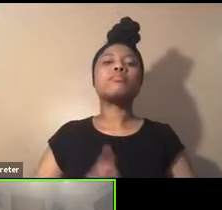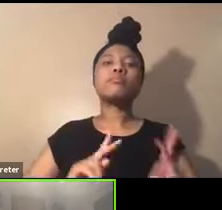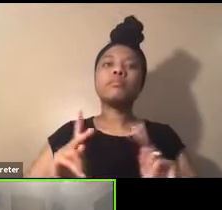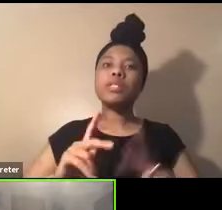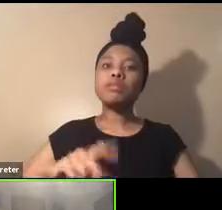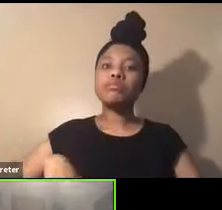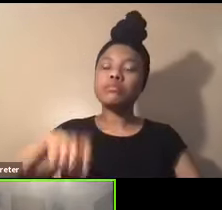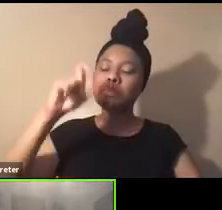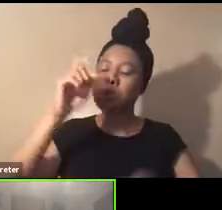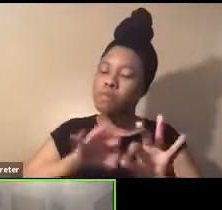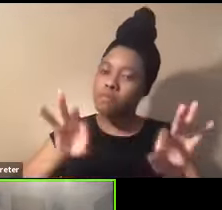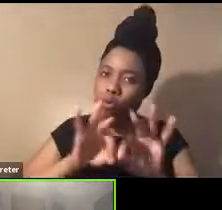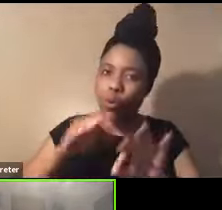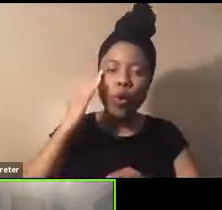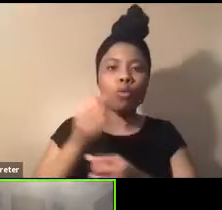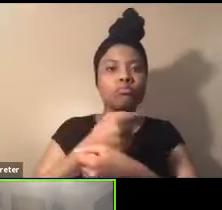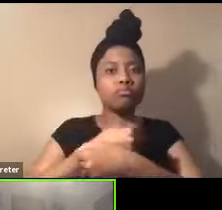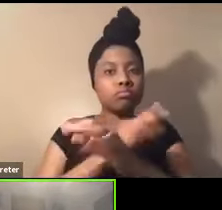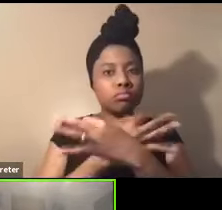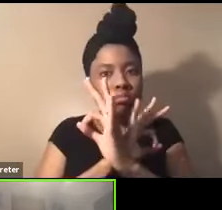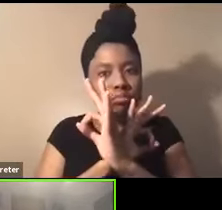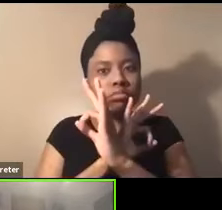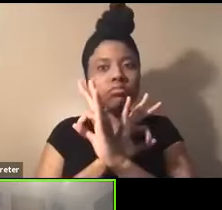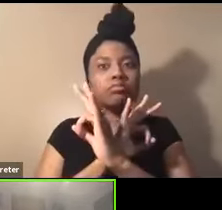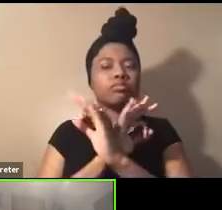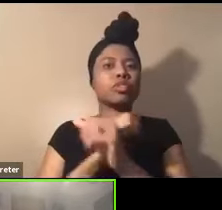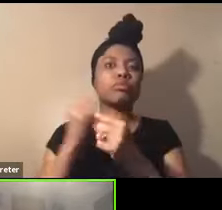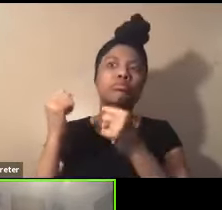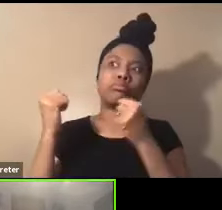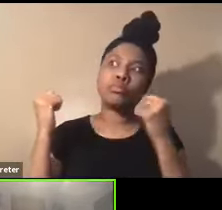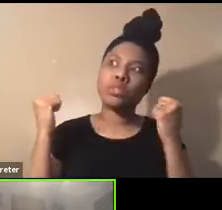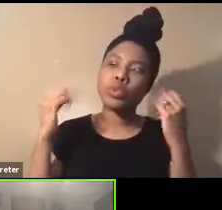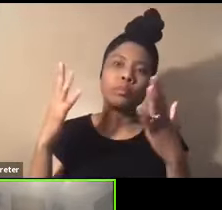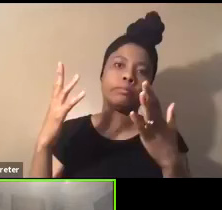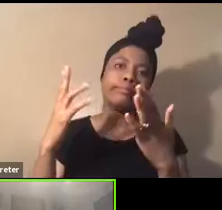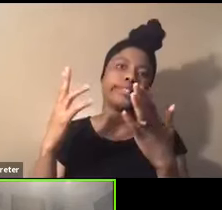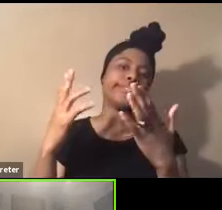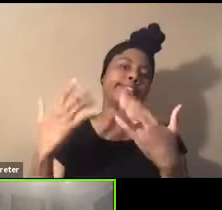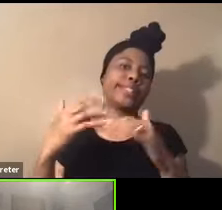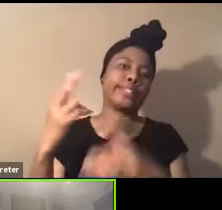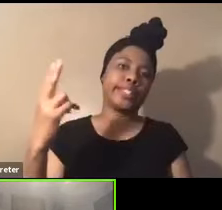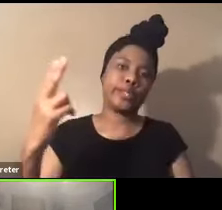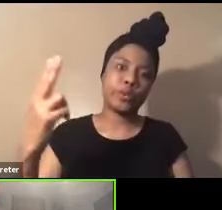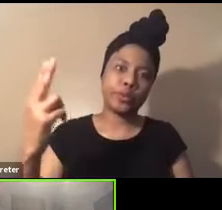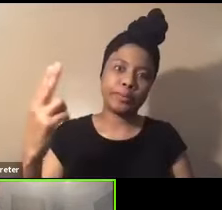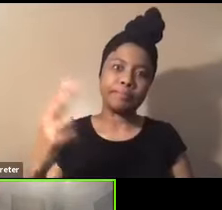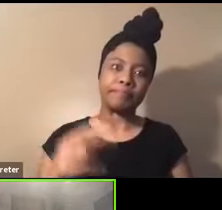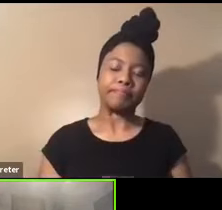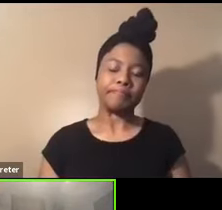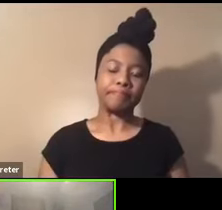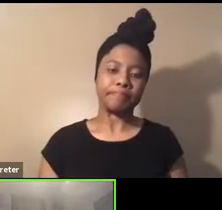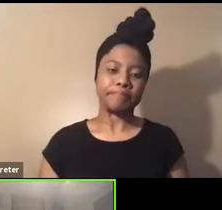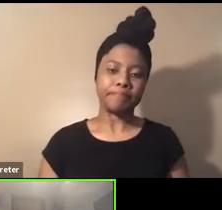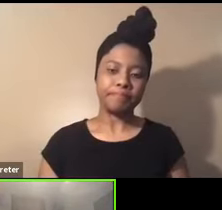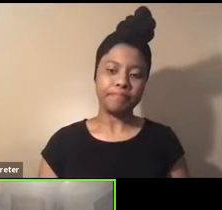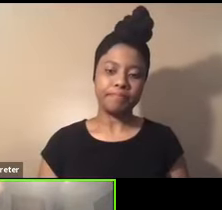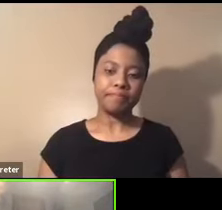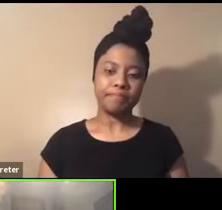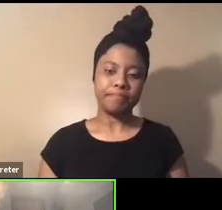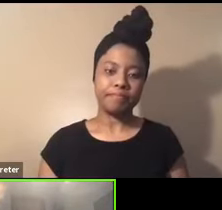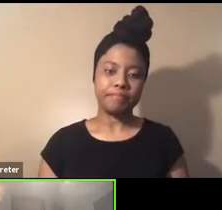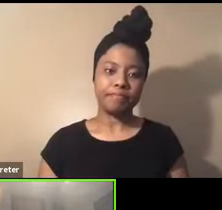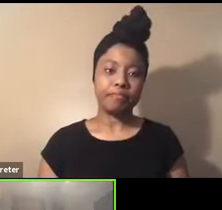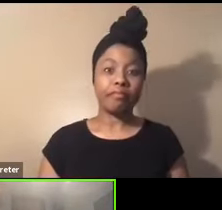Juneteenth and there's a lot of history that is on our, um, um, um, the, uh,